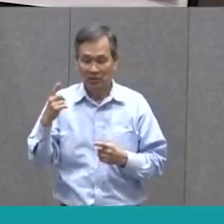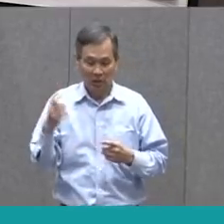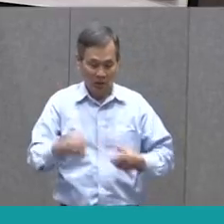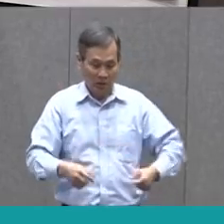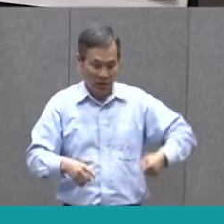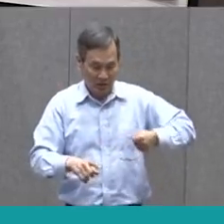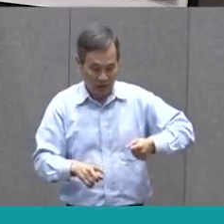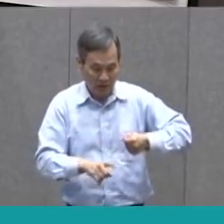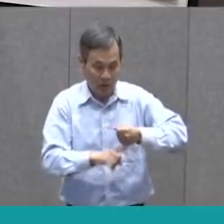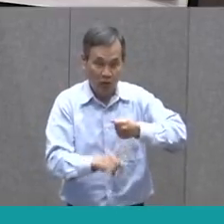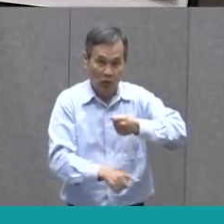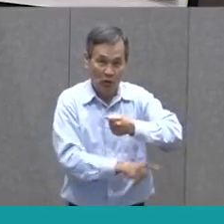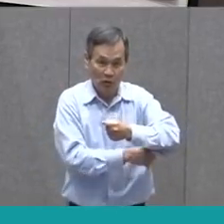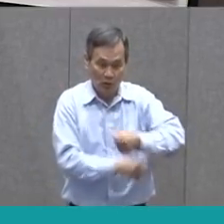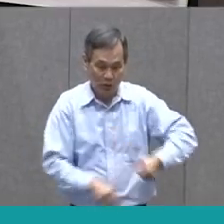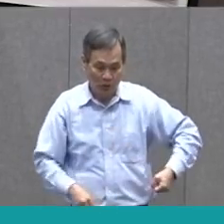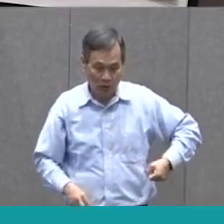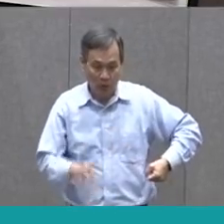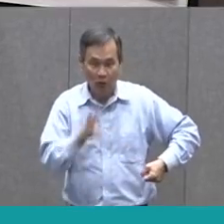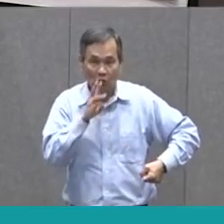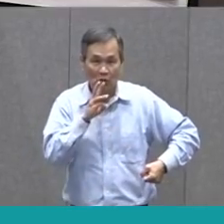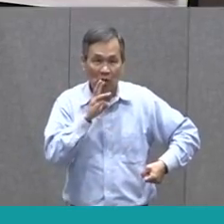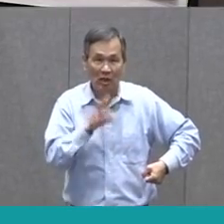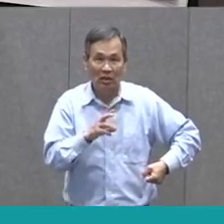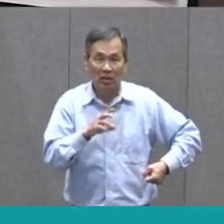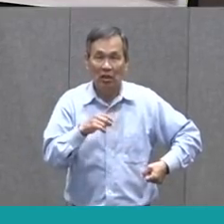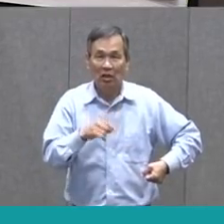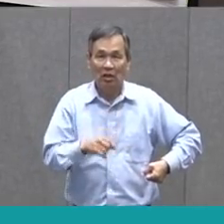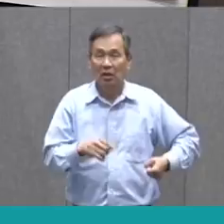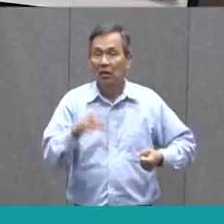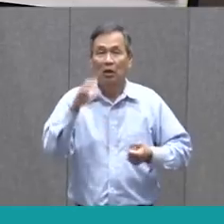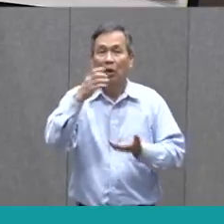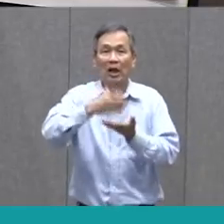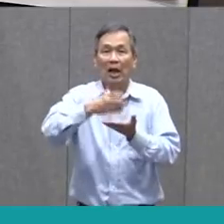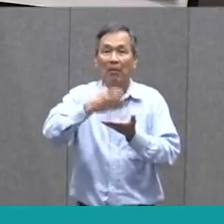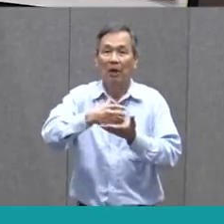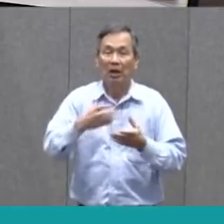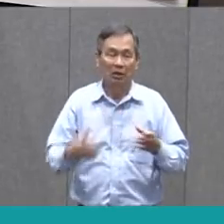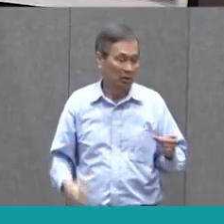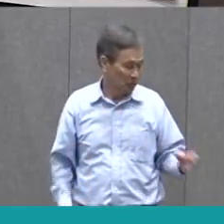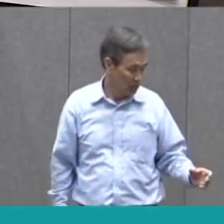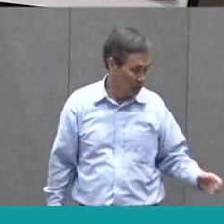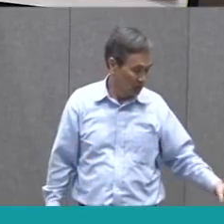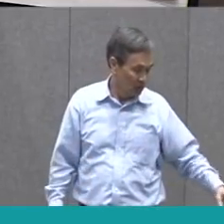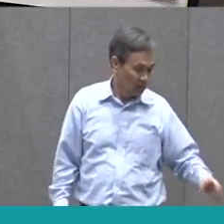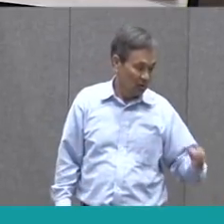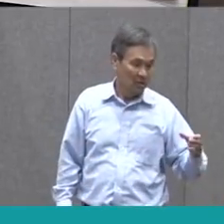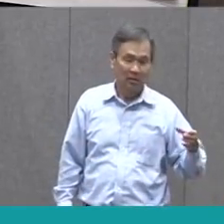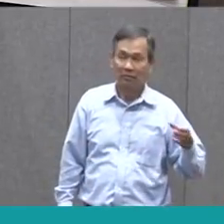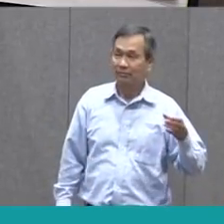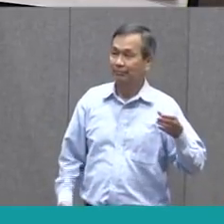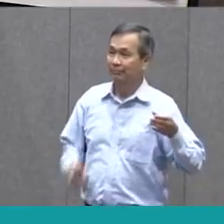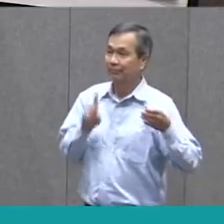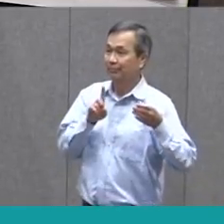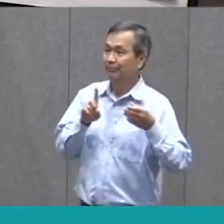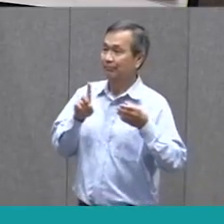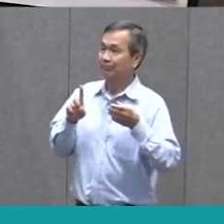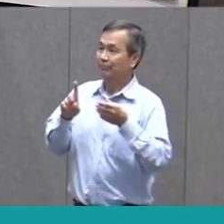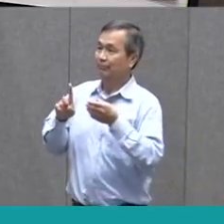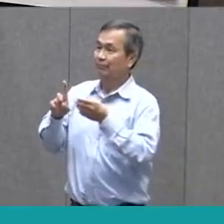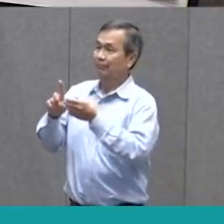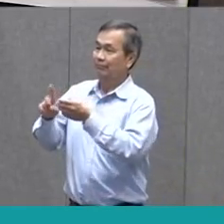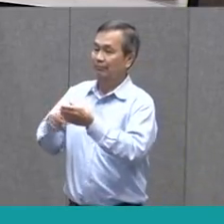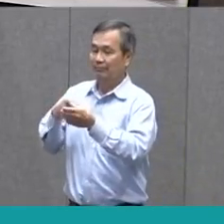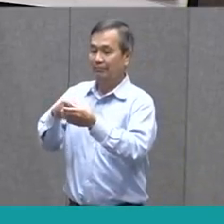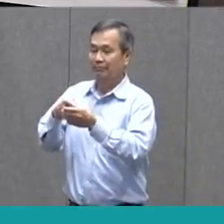up with the idea of a vessel, a cup to put it in. And then, we can carry that with us, right? So we